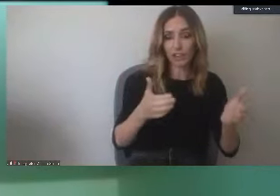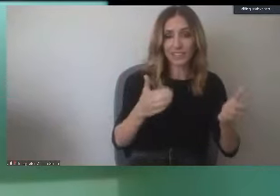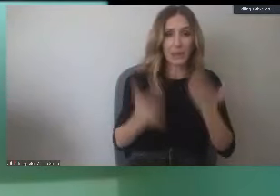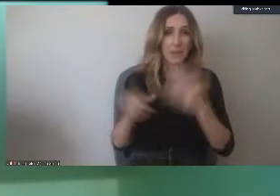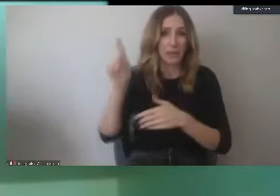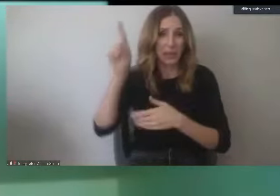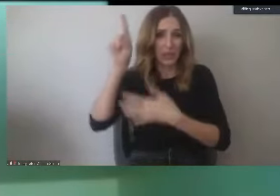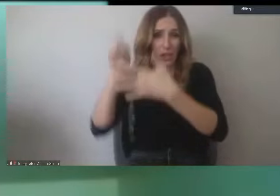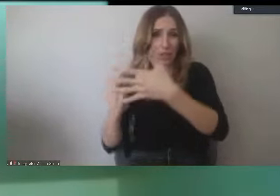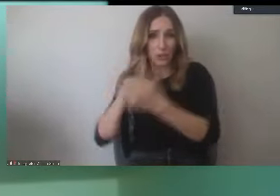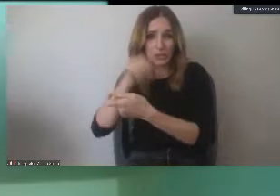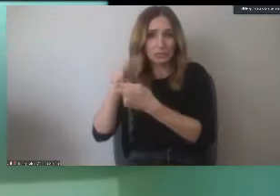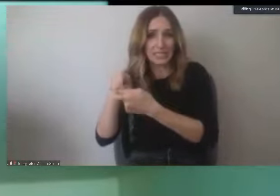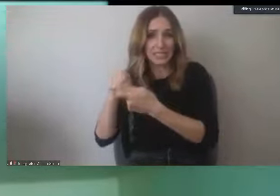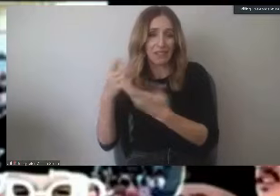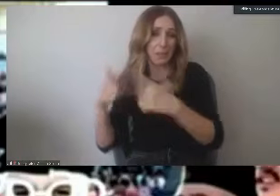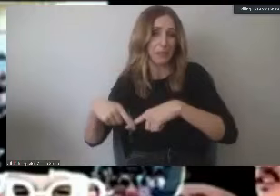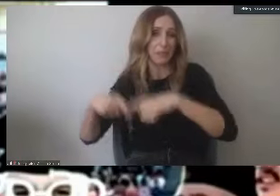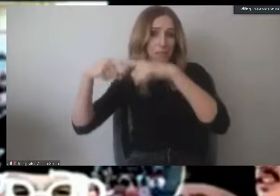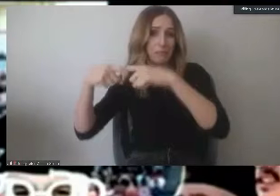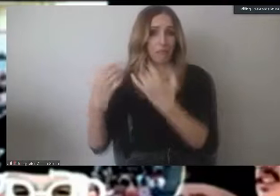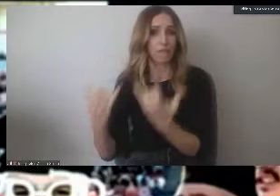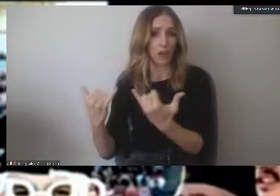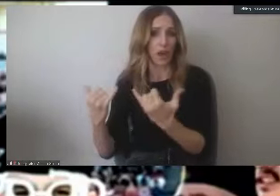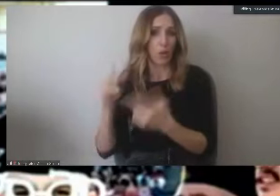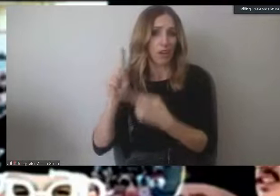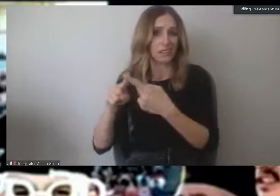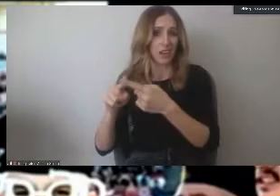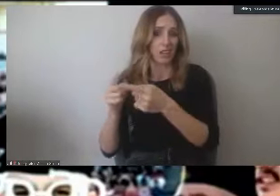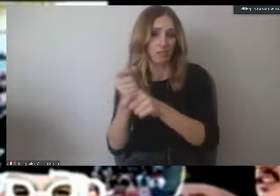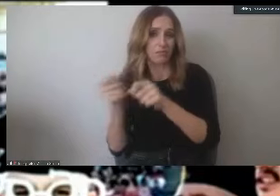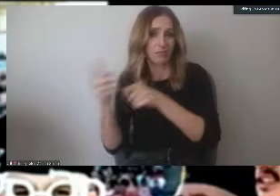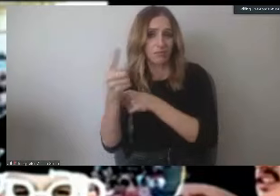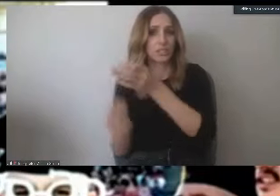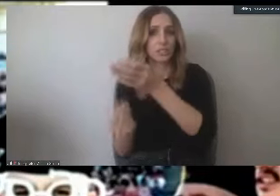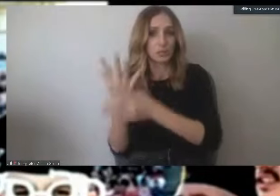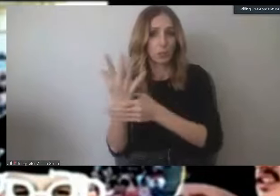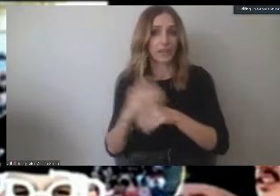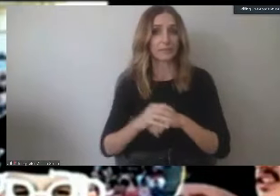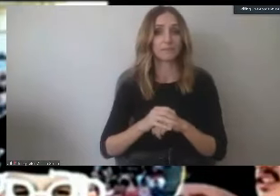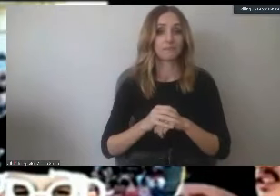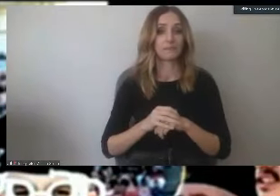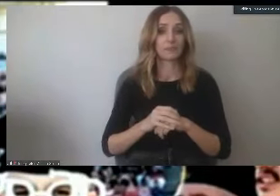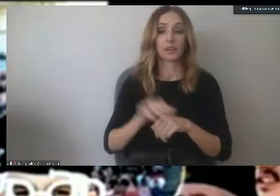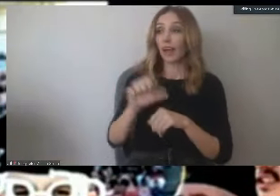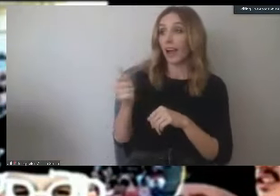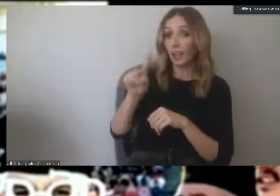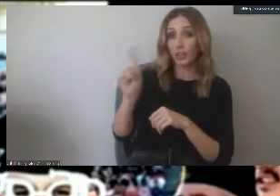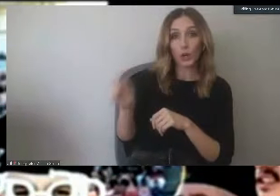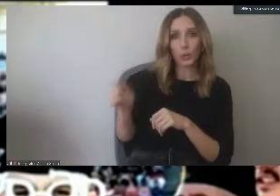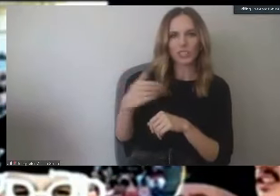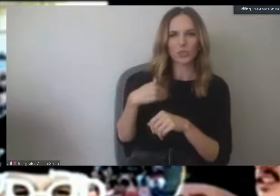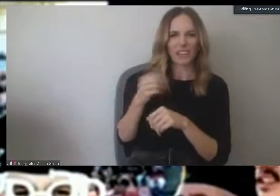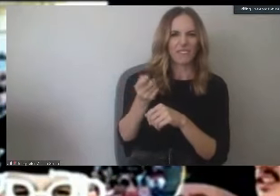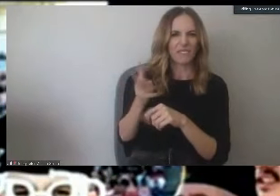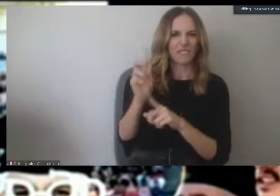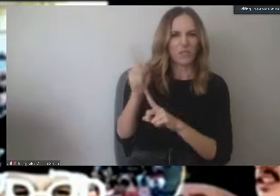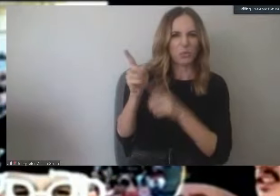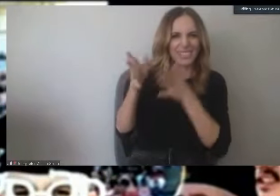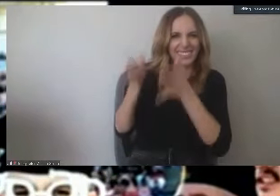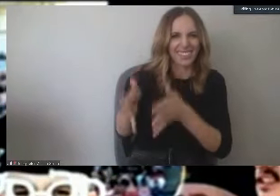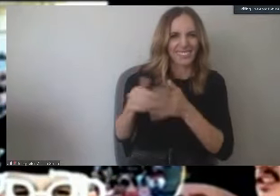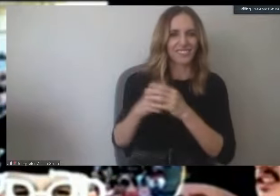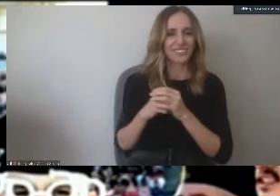would be my advice. Thank you. Another question. We've got a couple of minutes here. Another question for Dr.